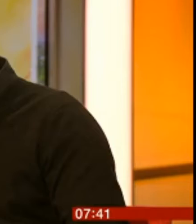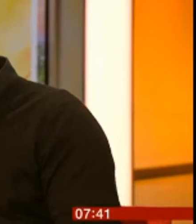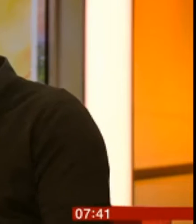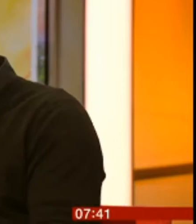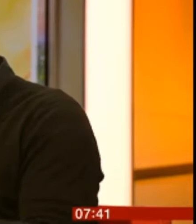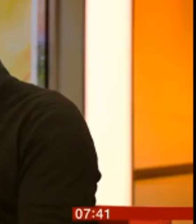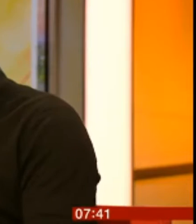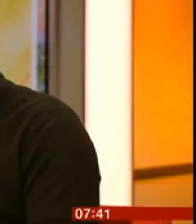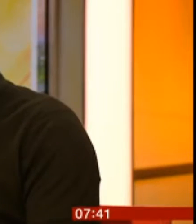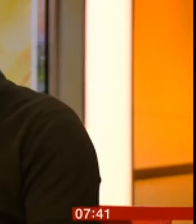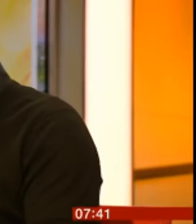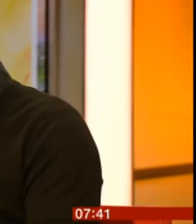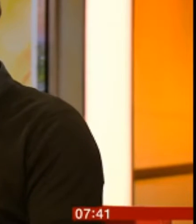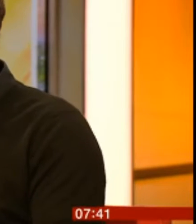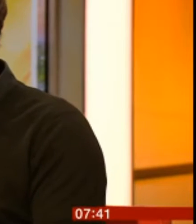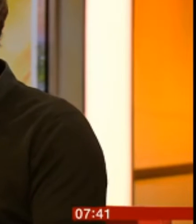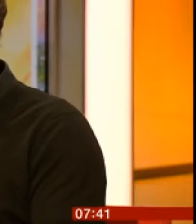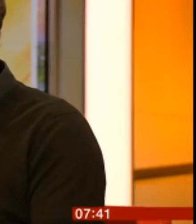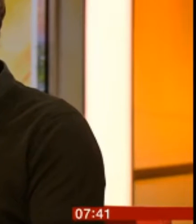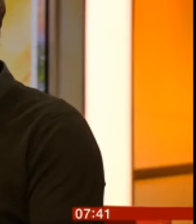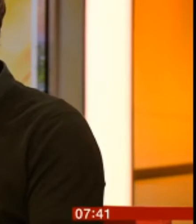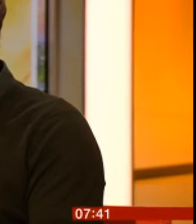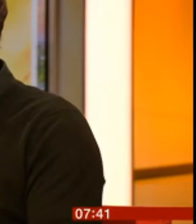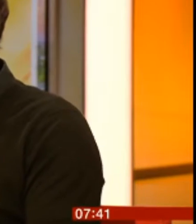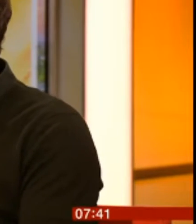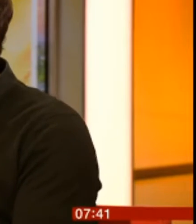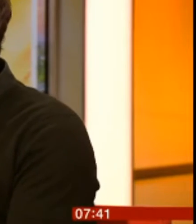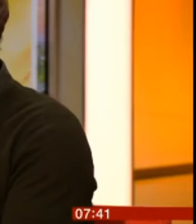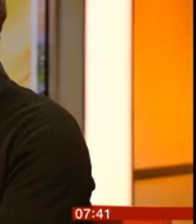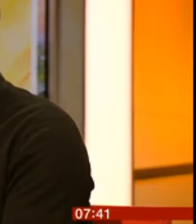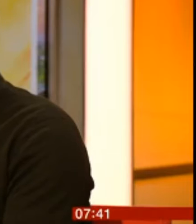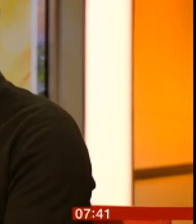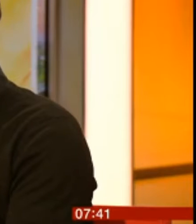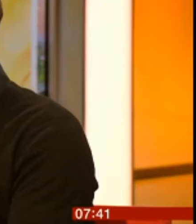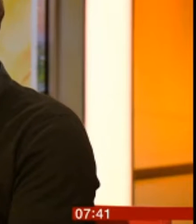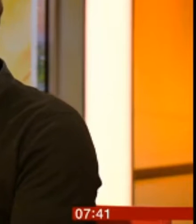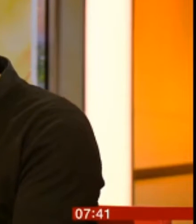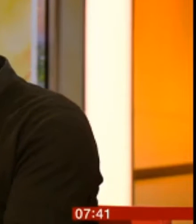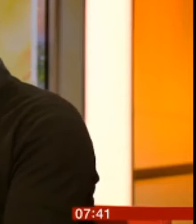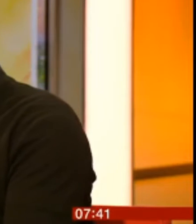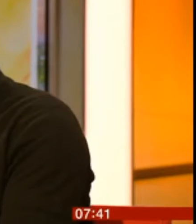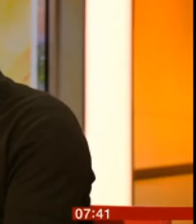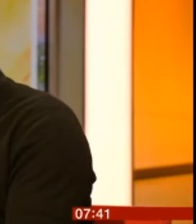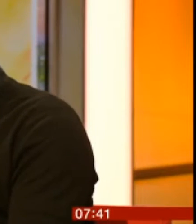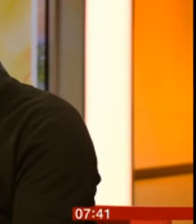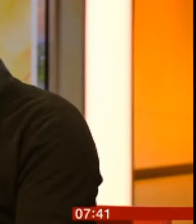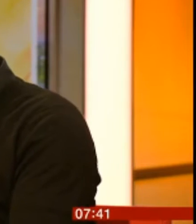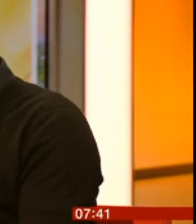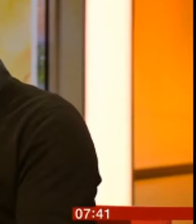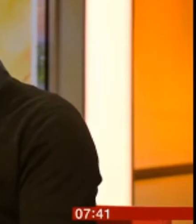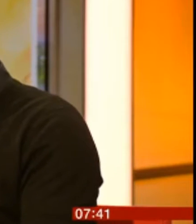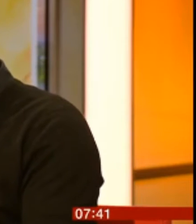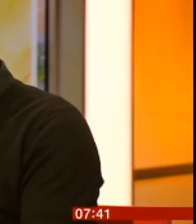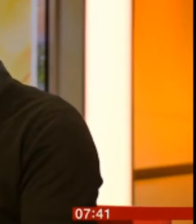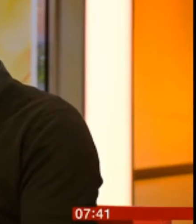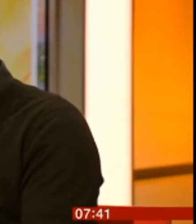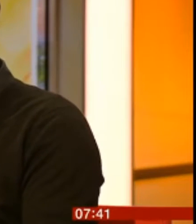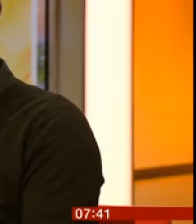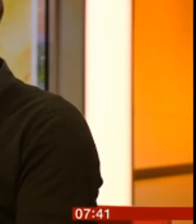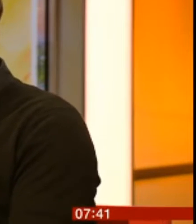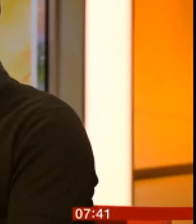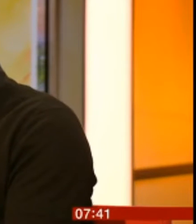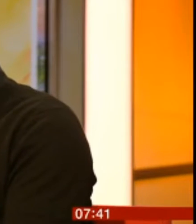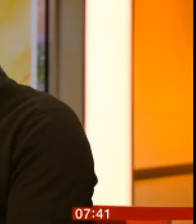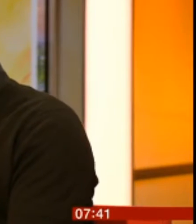Benny's. And they were given an agreement to sign, which acknowledged that the restaurant couldn't guarantee